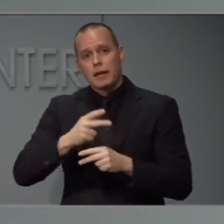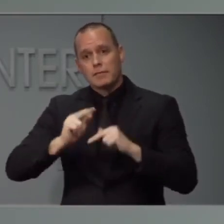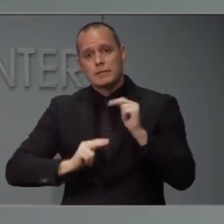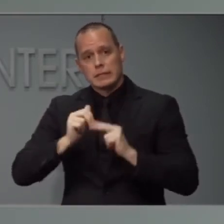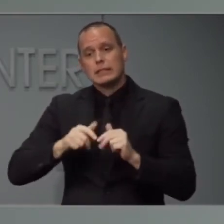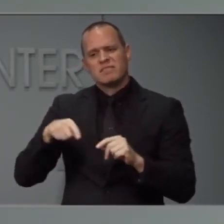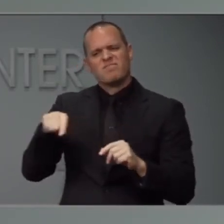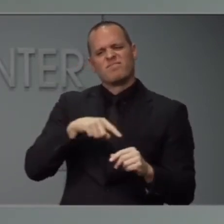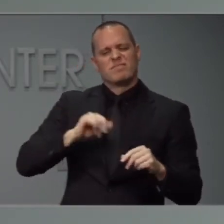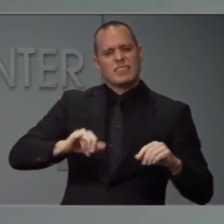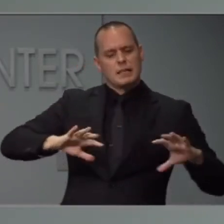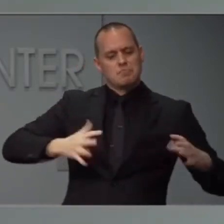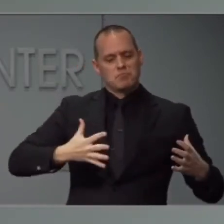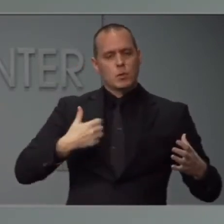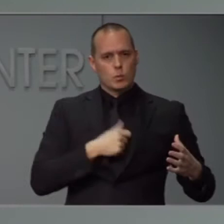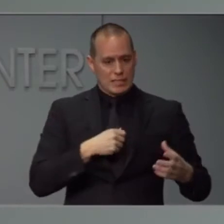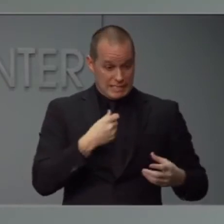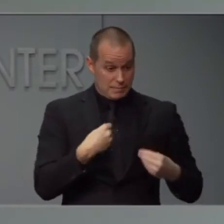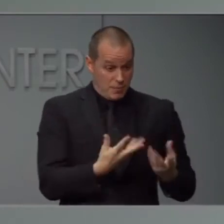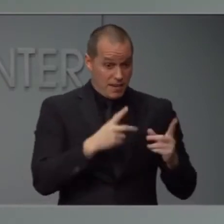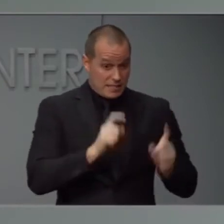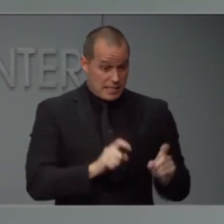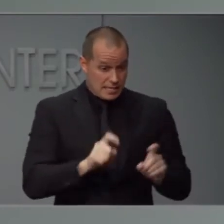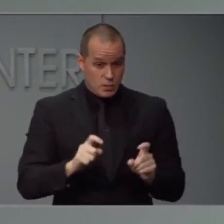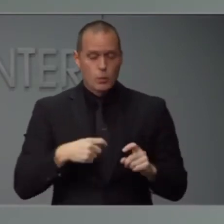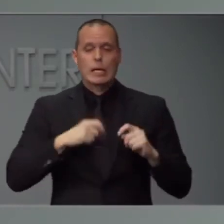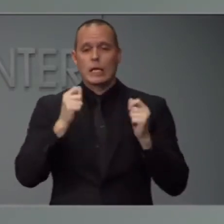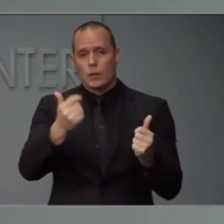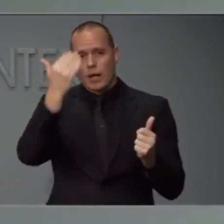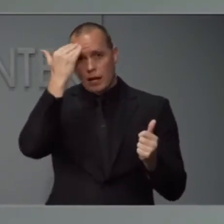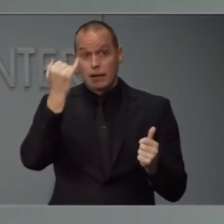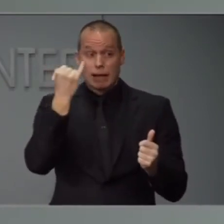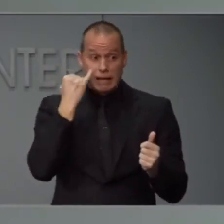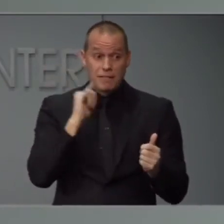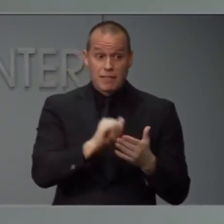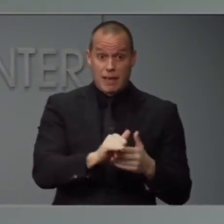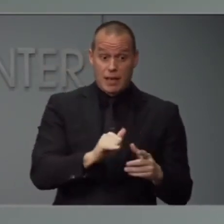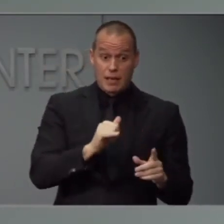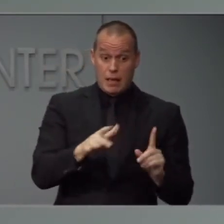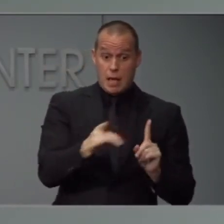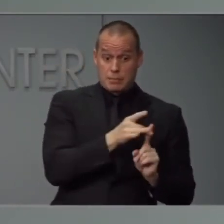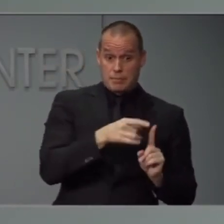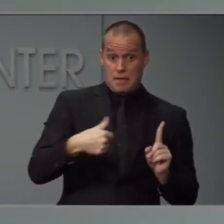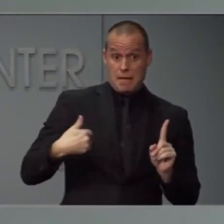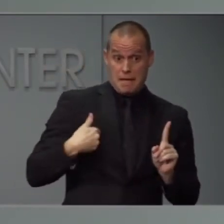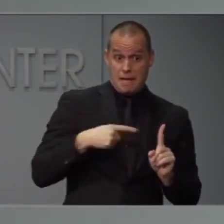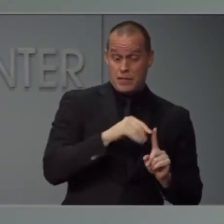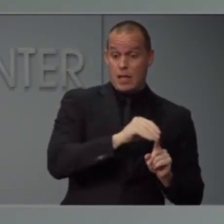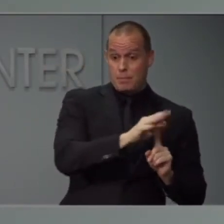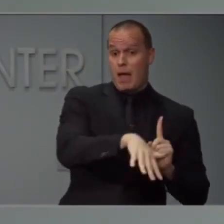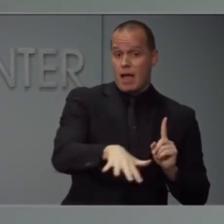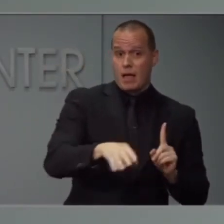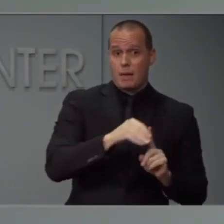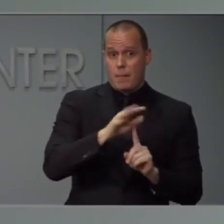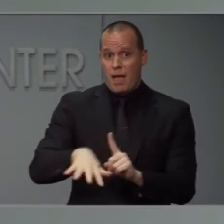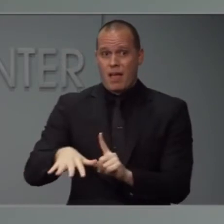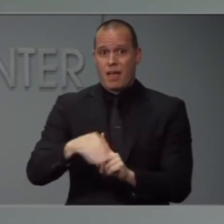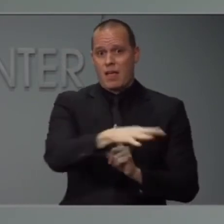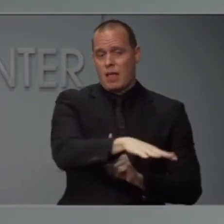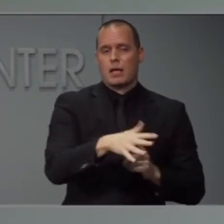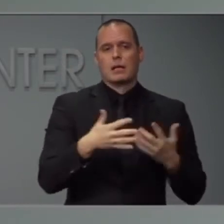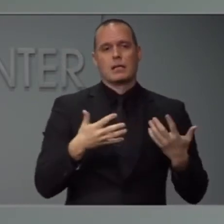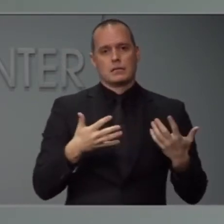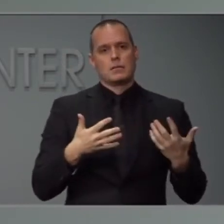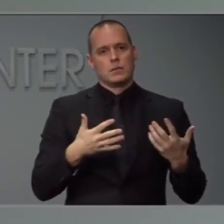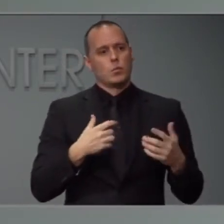us quickly understand if these folks are getting the virus in high risk settings. We want to prevent further